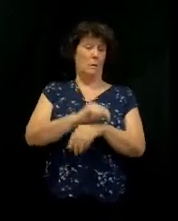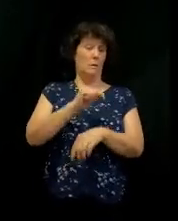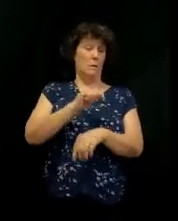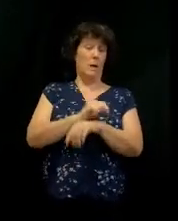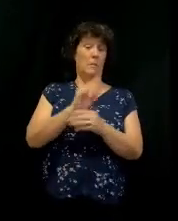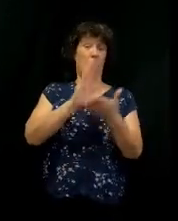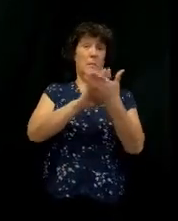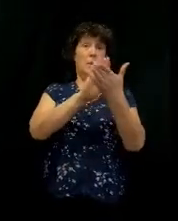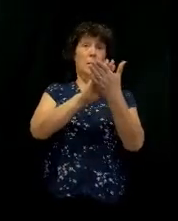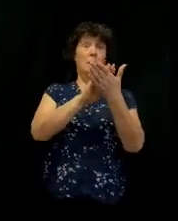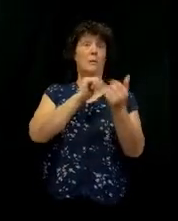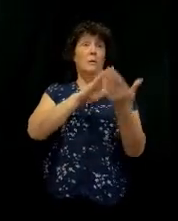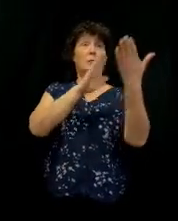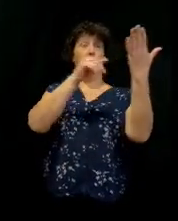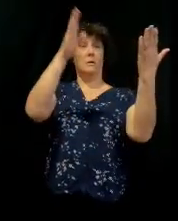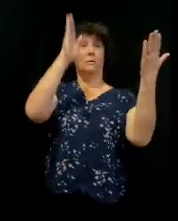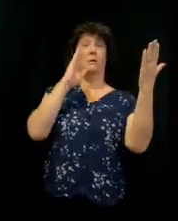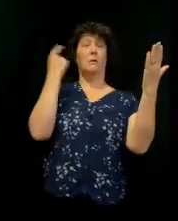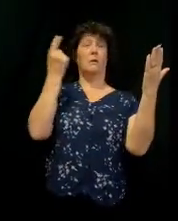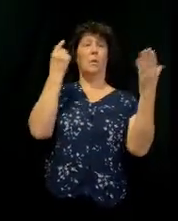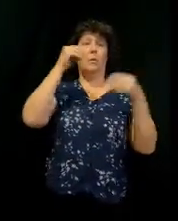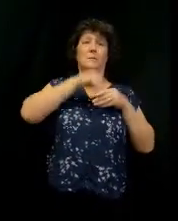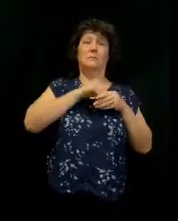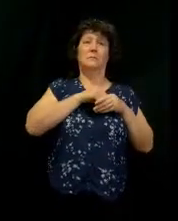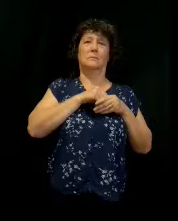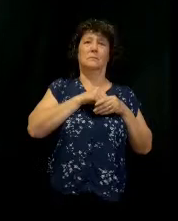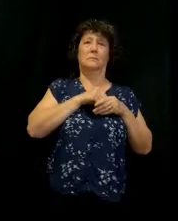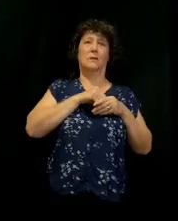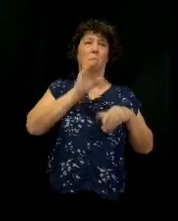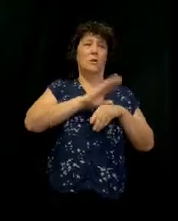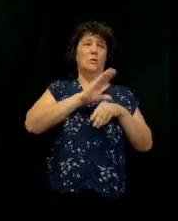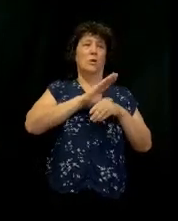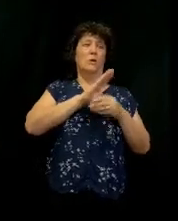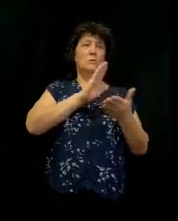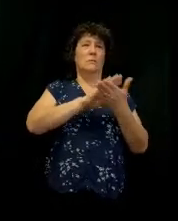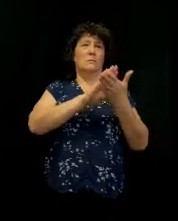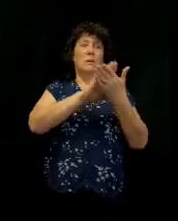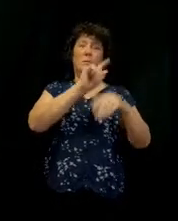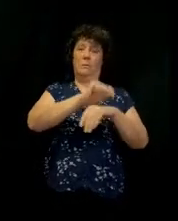The presence of God is always here. The church is the tabernacle of David,